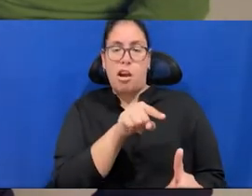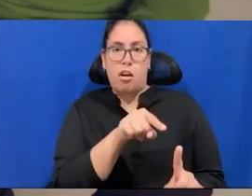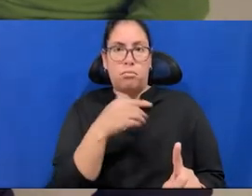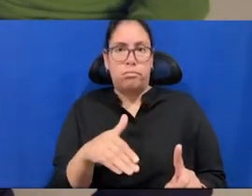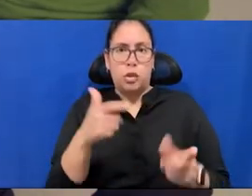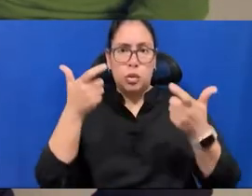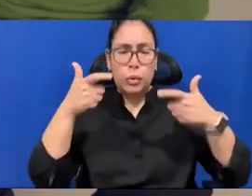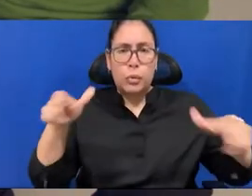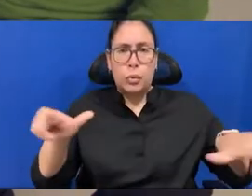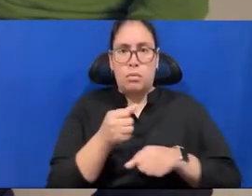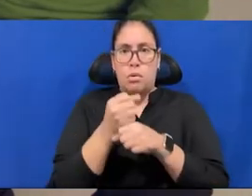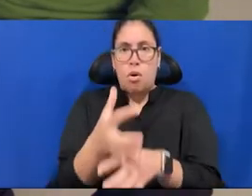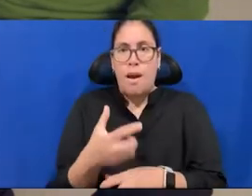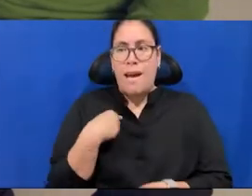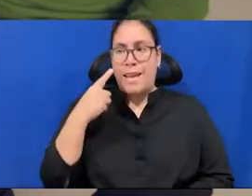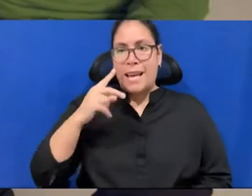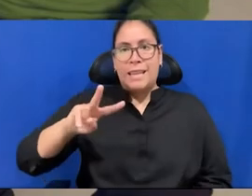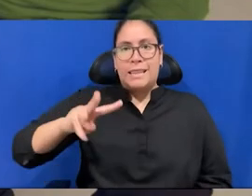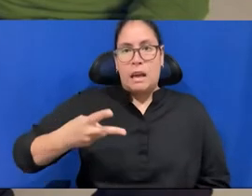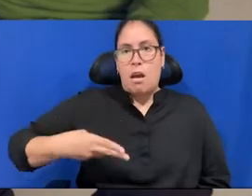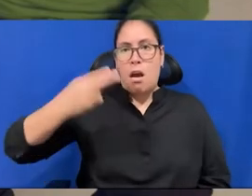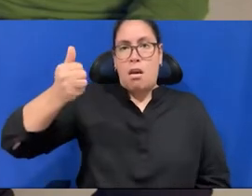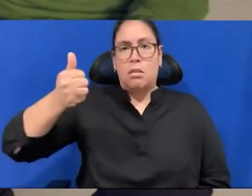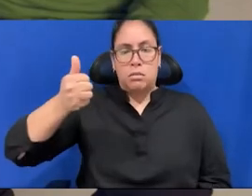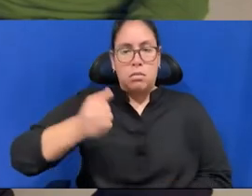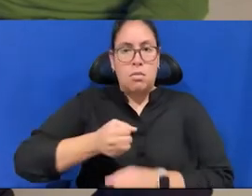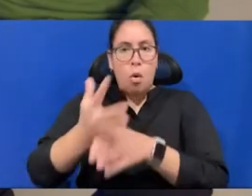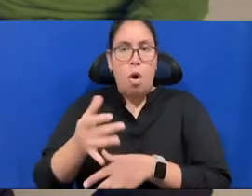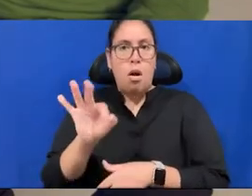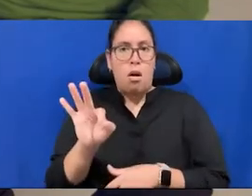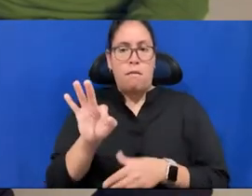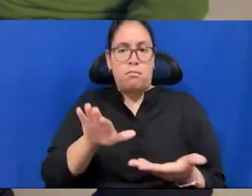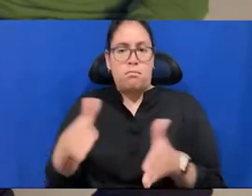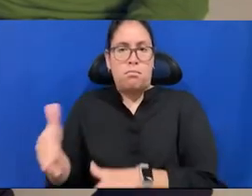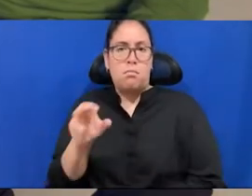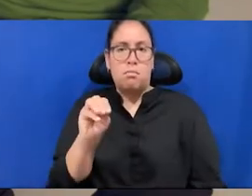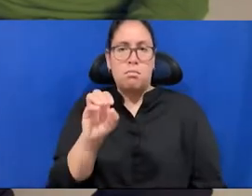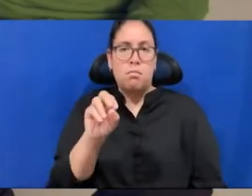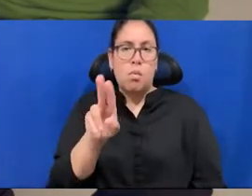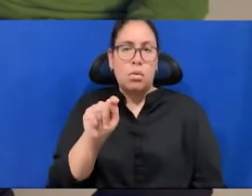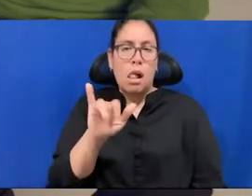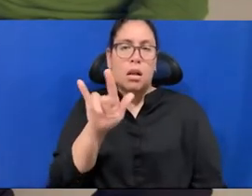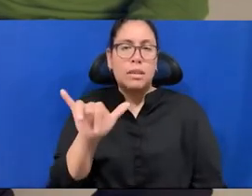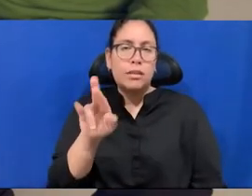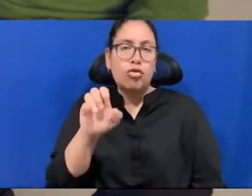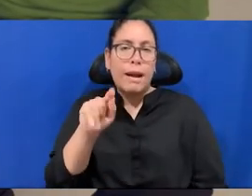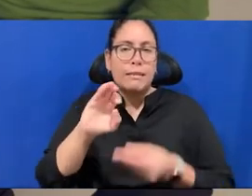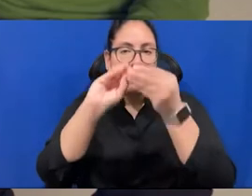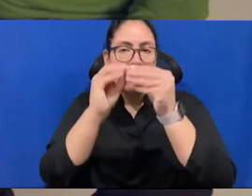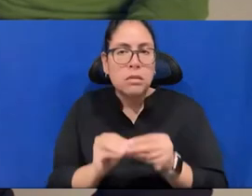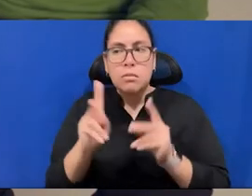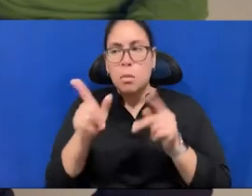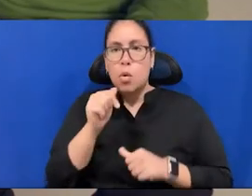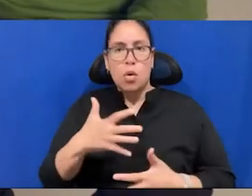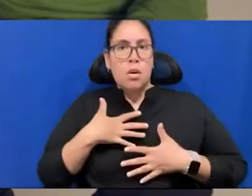the second highest cause of mortality today on planet Earth. And, and people already, which are, you know, have respiratory problem and get affected even worse